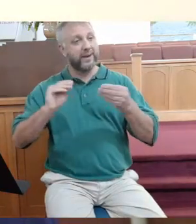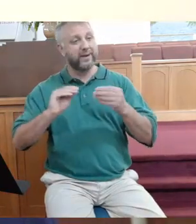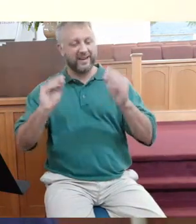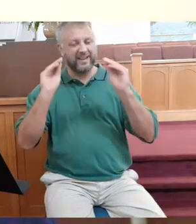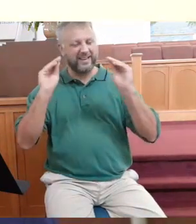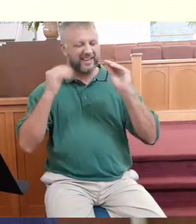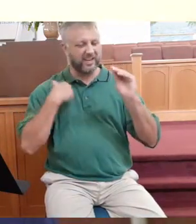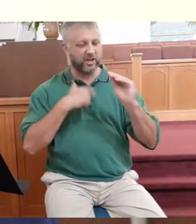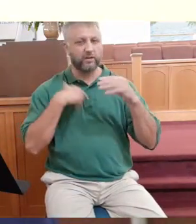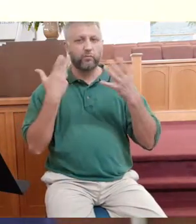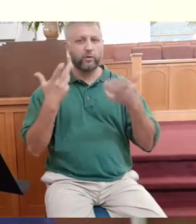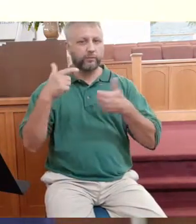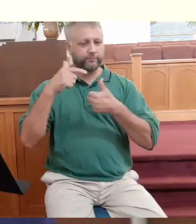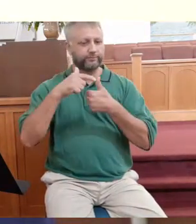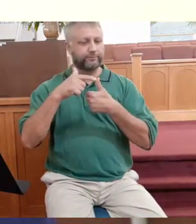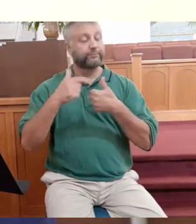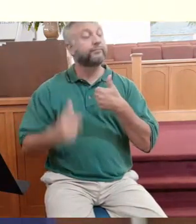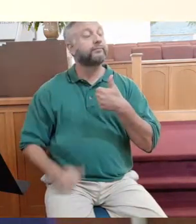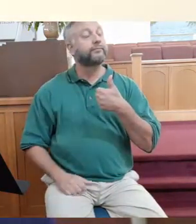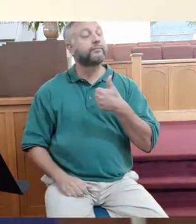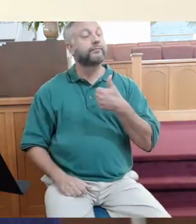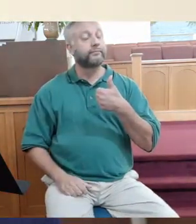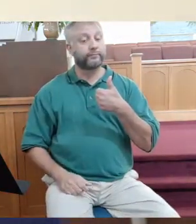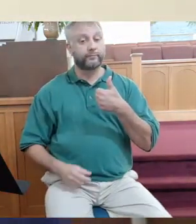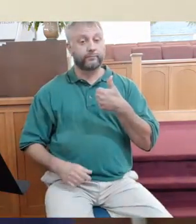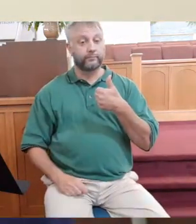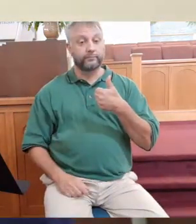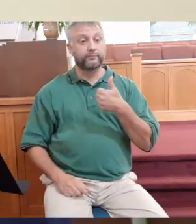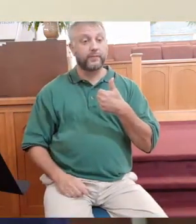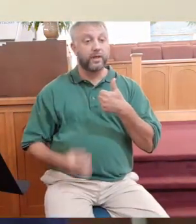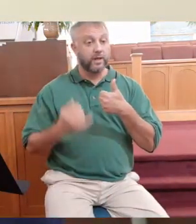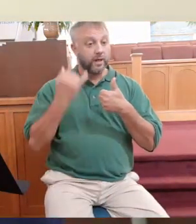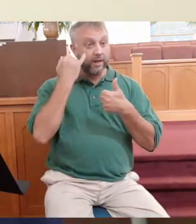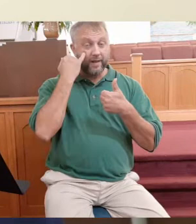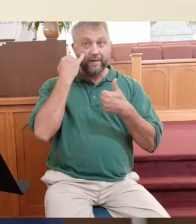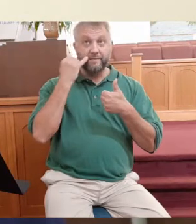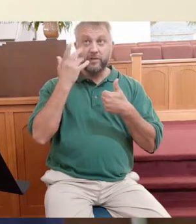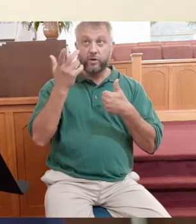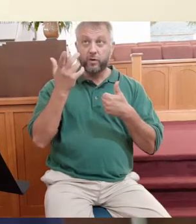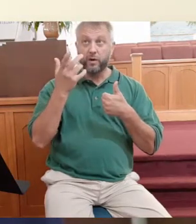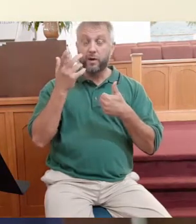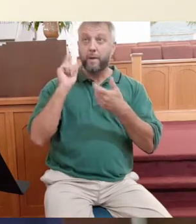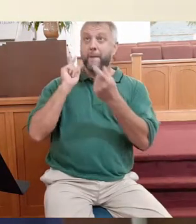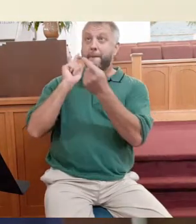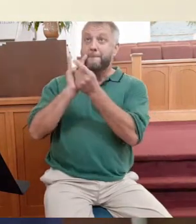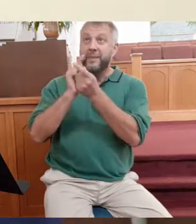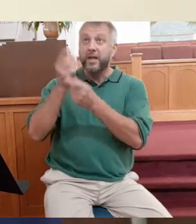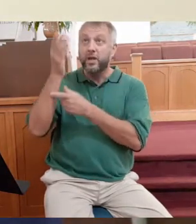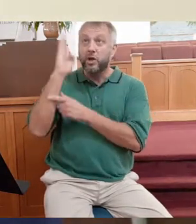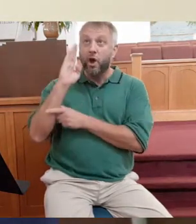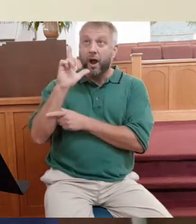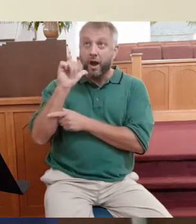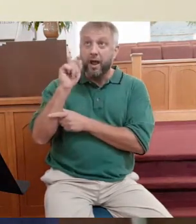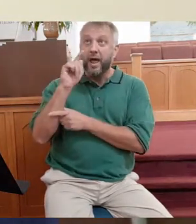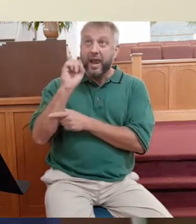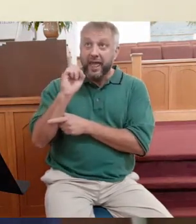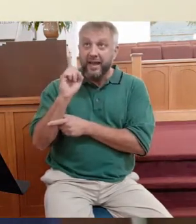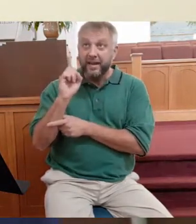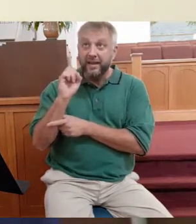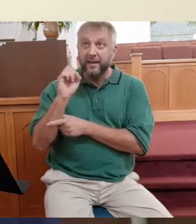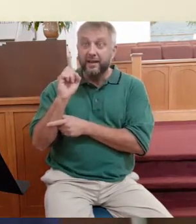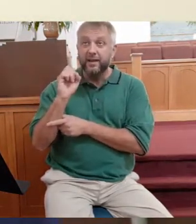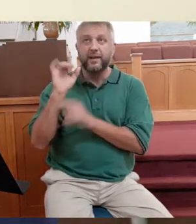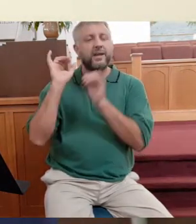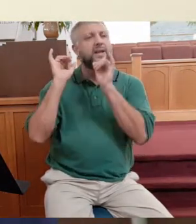simple things. Number one, the one who comes to God late is no less valuable than the one who comes to God early.